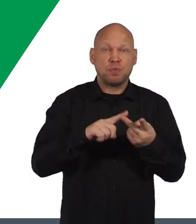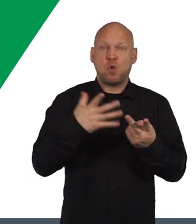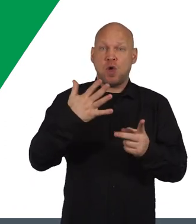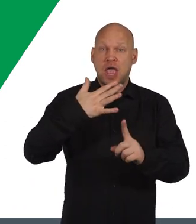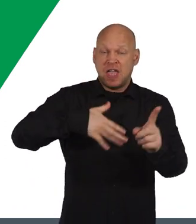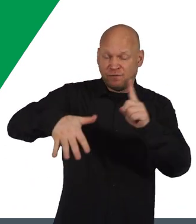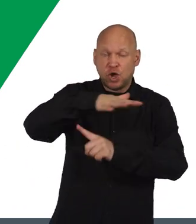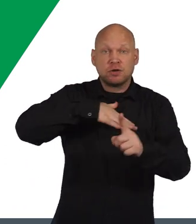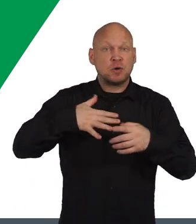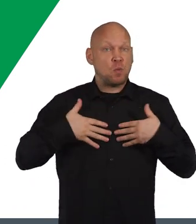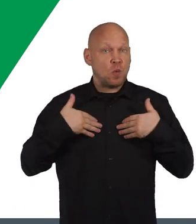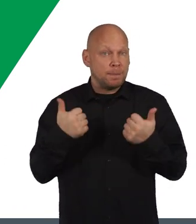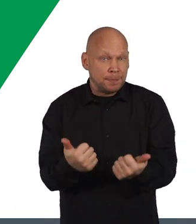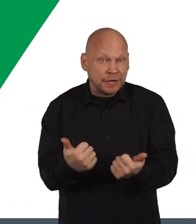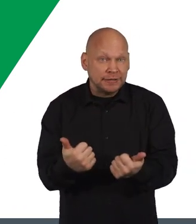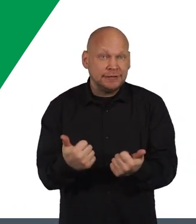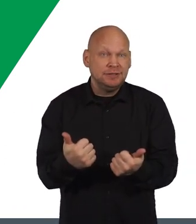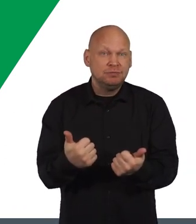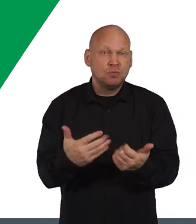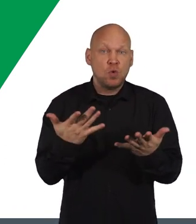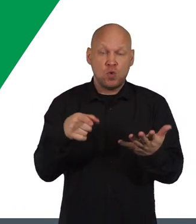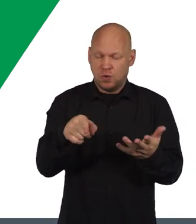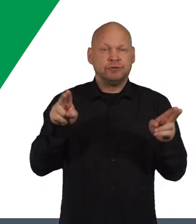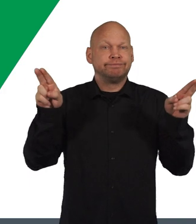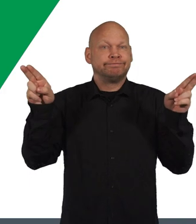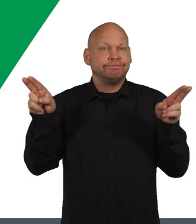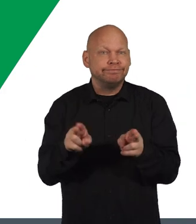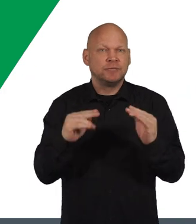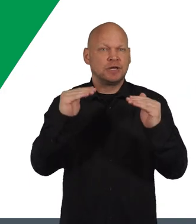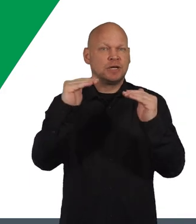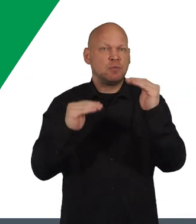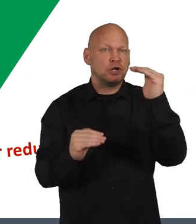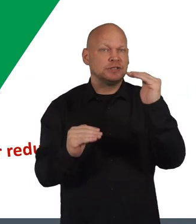or environmental well-being, and whether it reduces inequality.